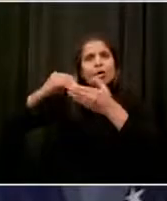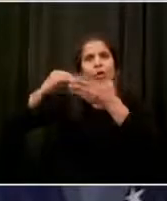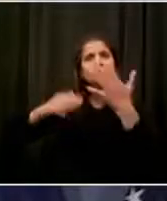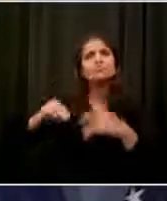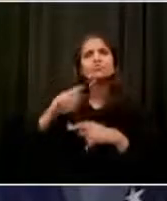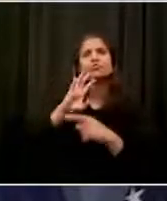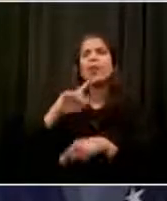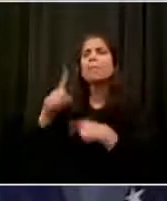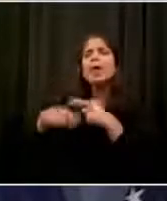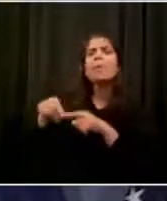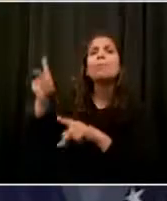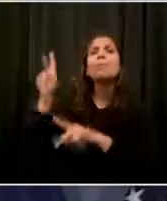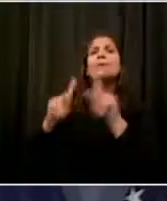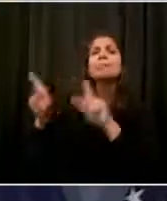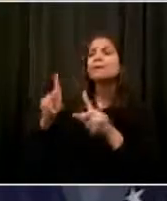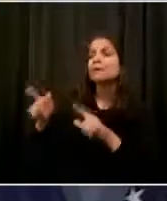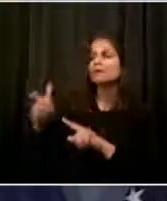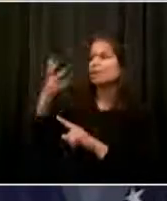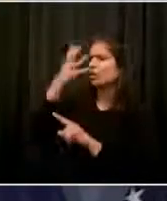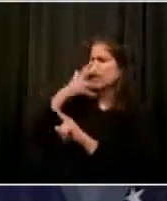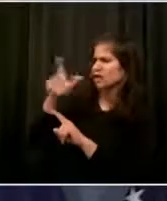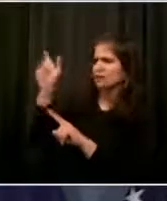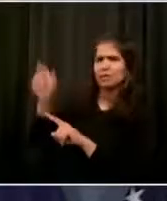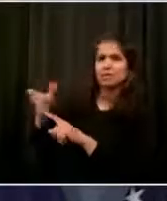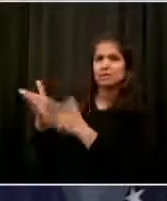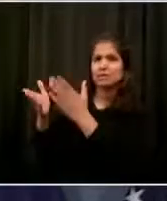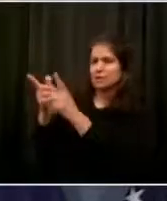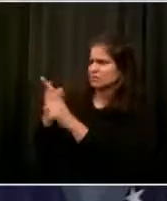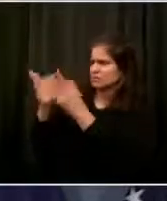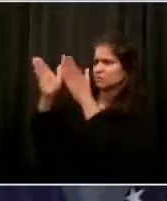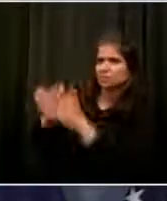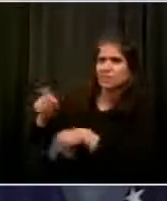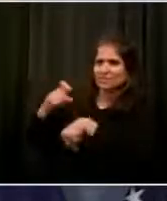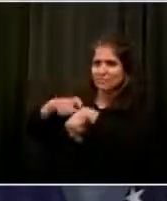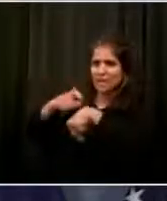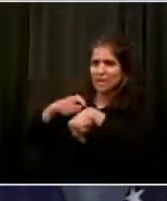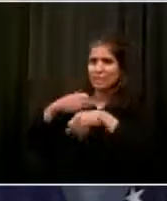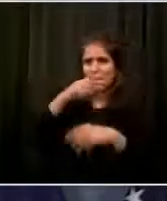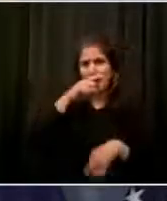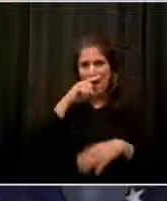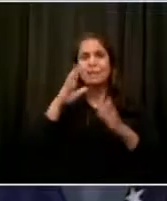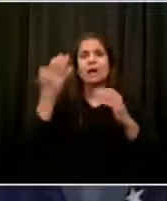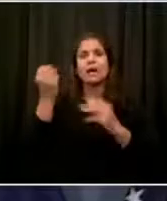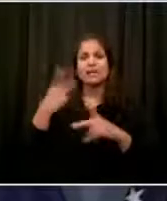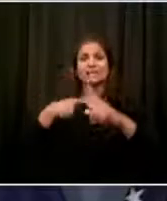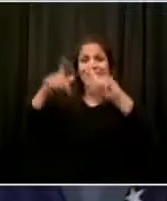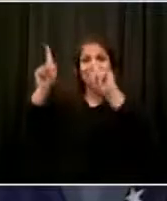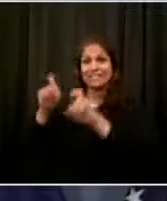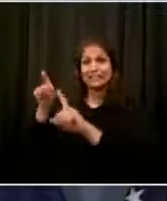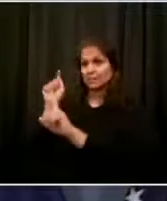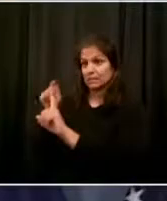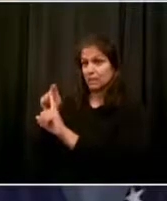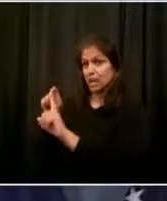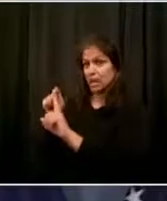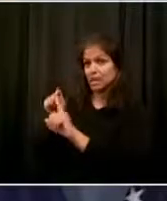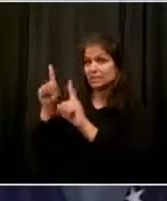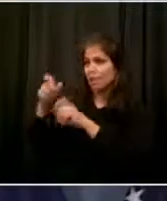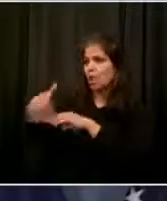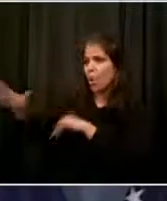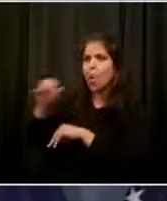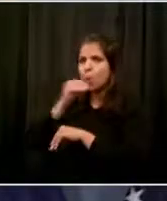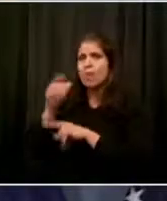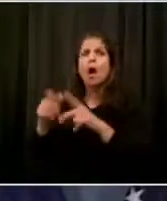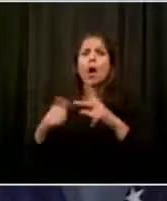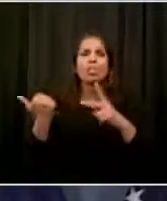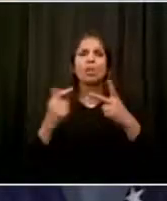I think I hear you now saying if someone was symptomatic but not confirmed, would they be followed up on? Yes, because remember,